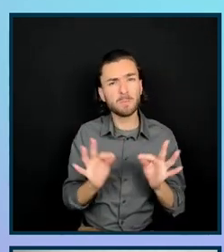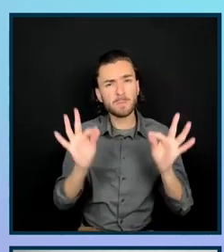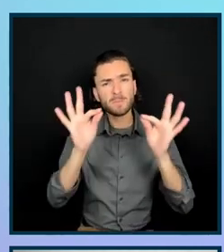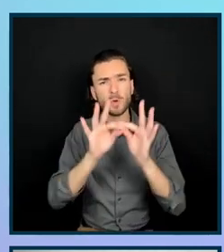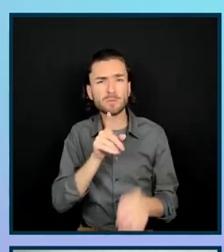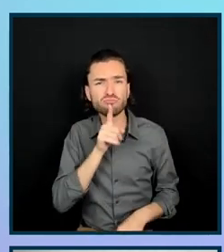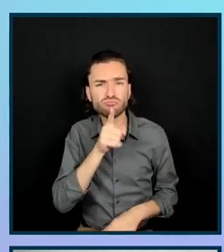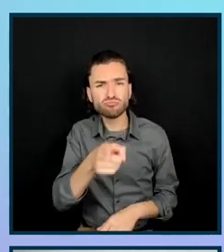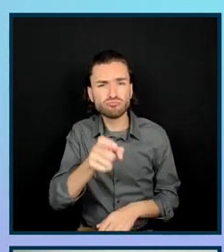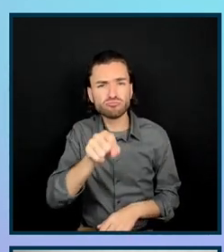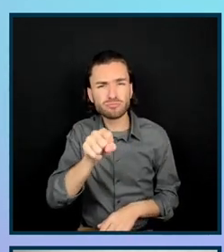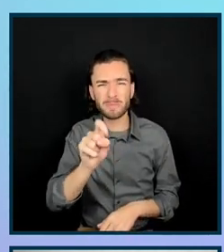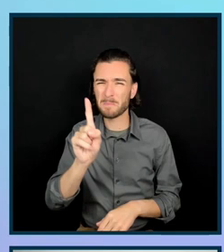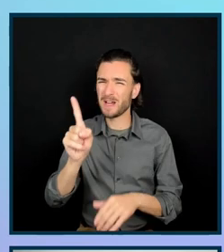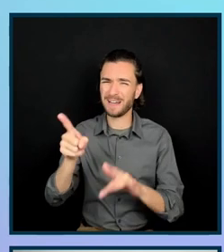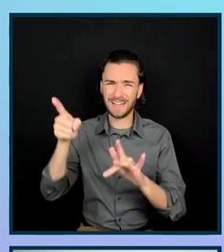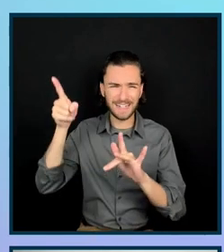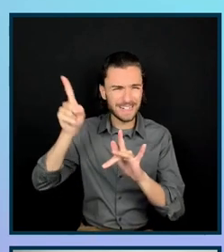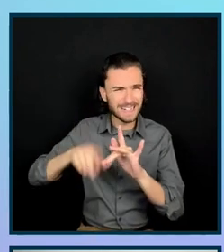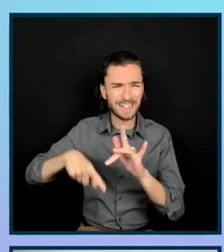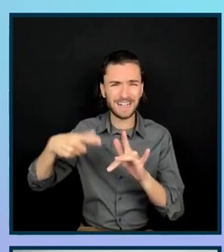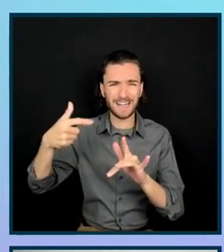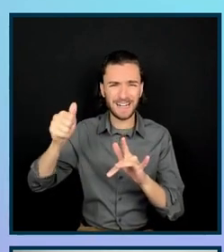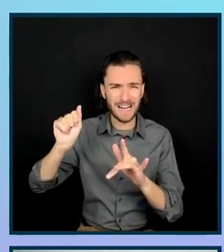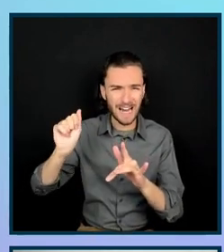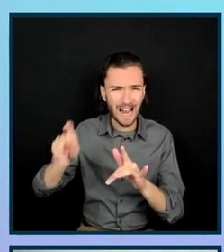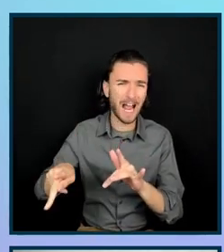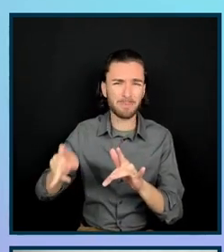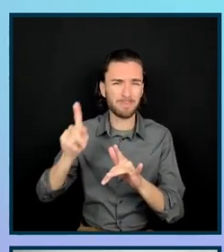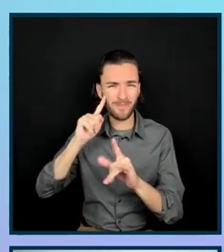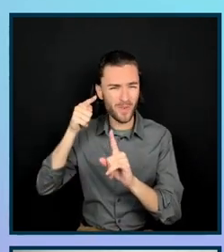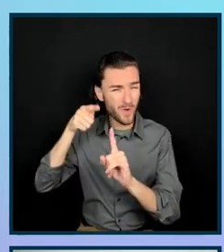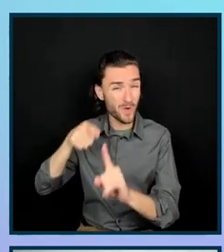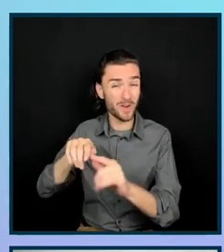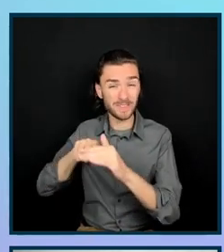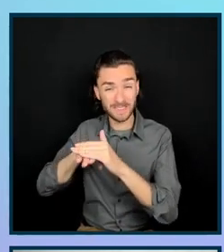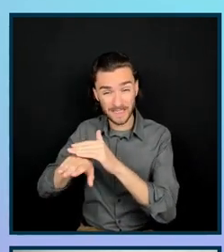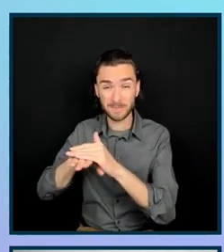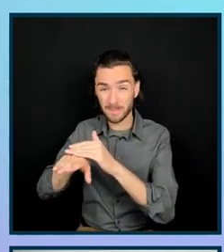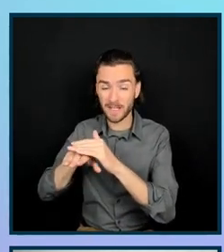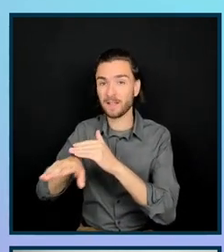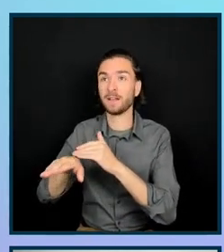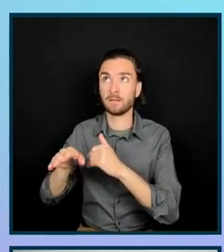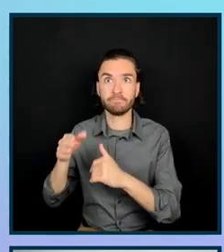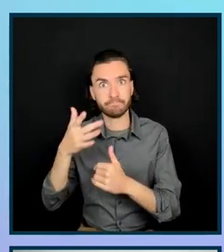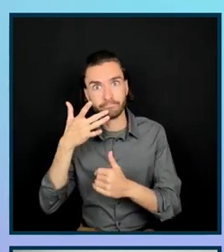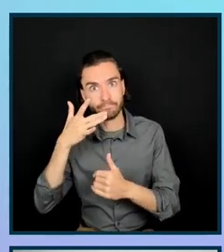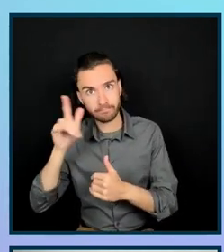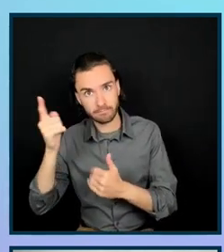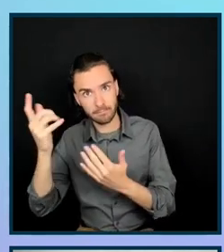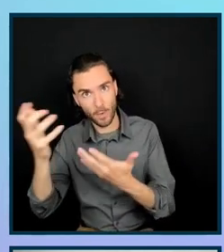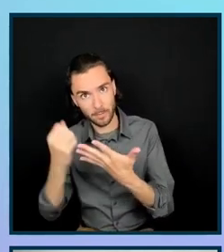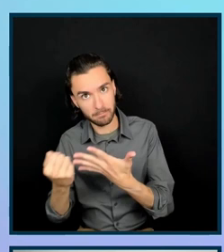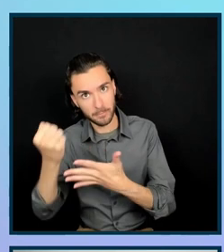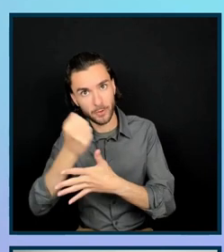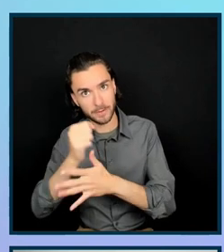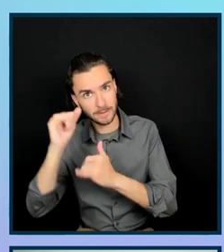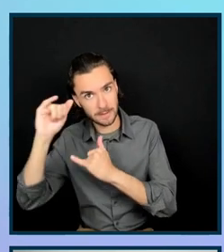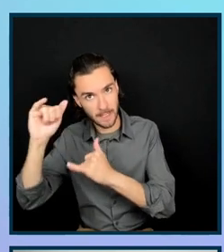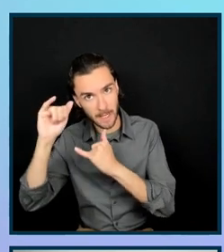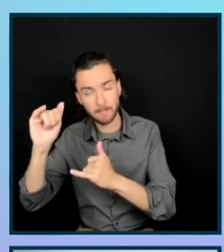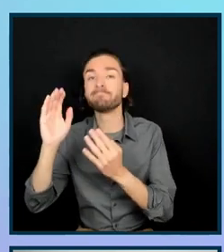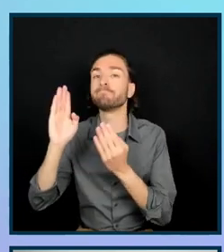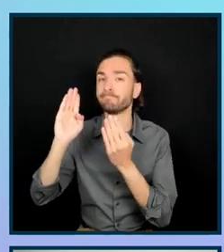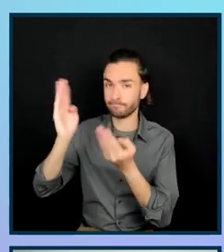big gaps in terms of accessibility, which also thankfully was a priority for the client. So we proposed a